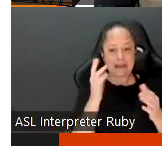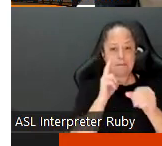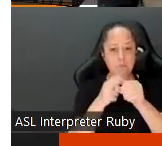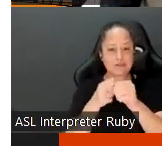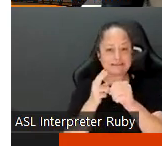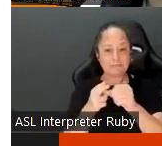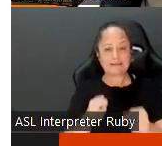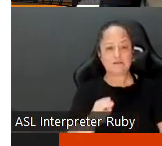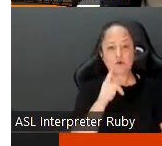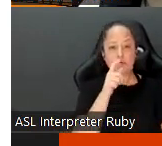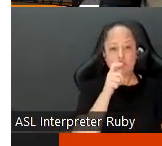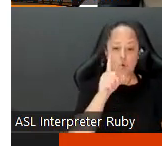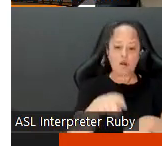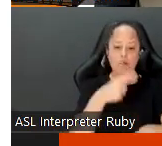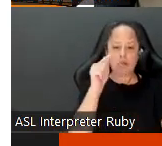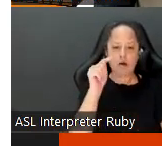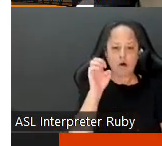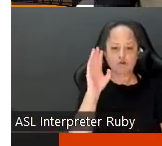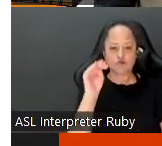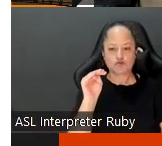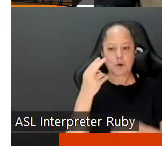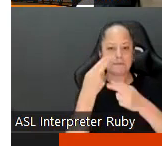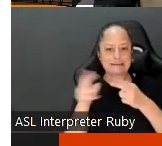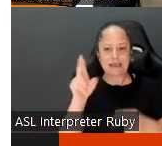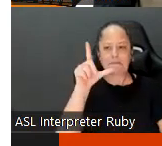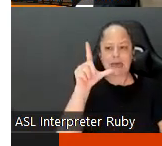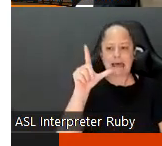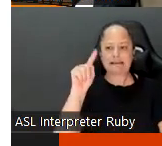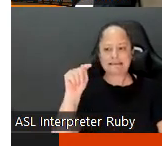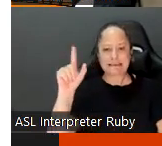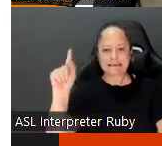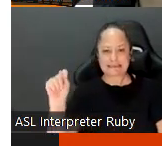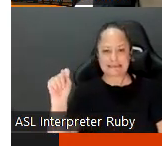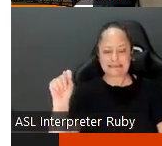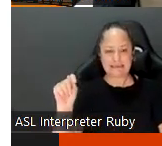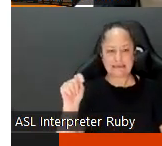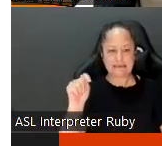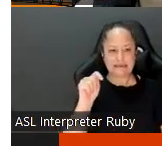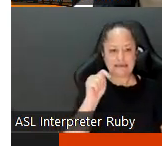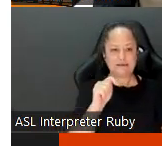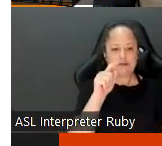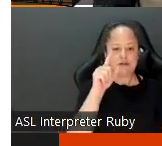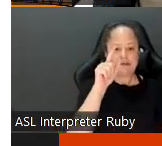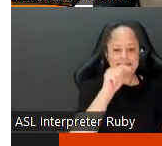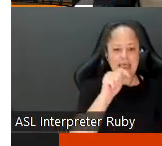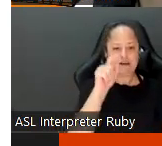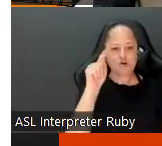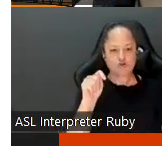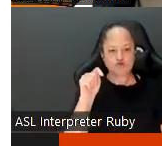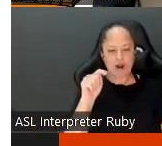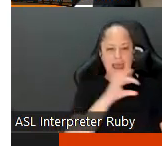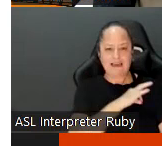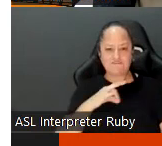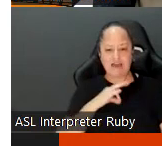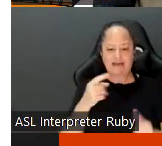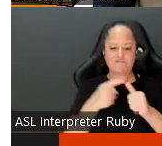um who are long-term uh temps ltts um and then tenure track faculty in their very first year you cannot